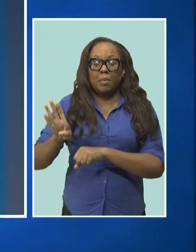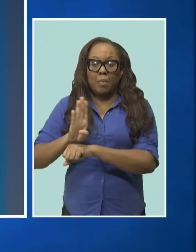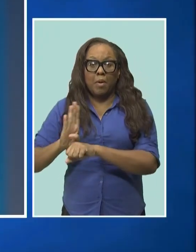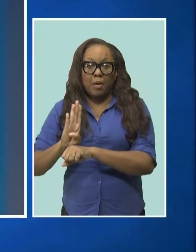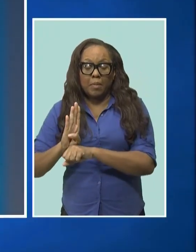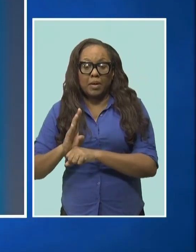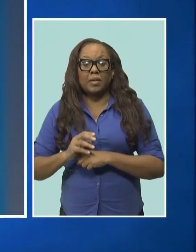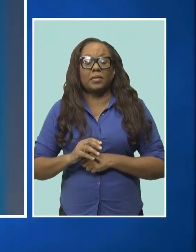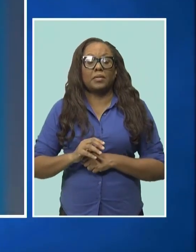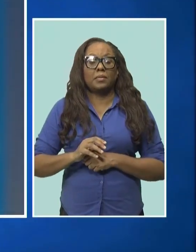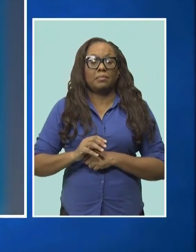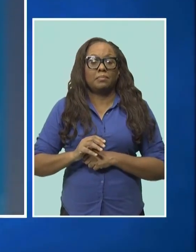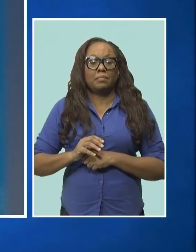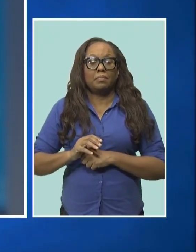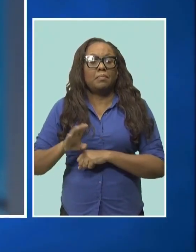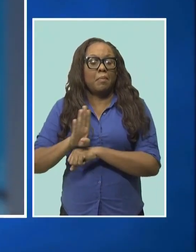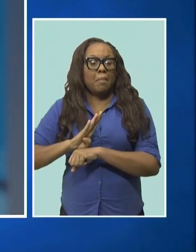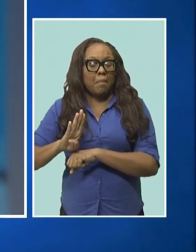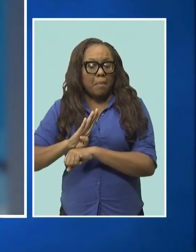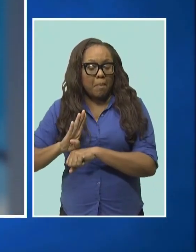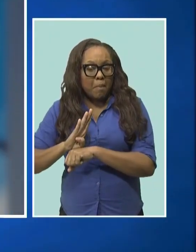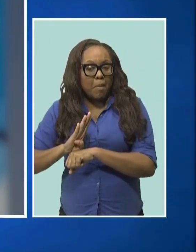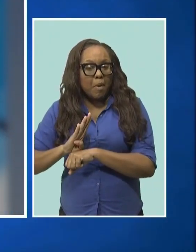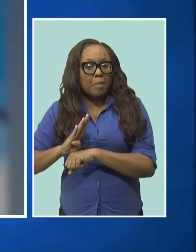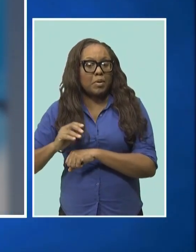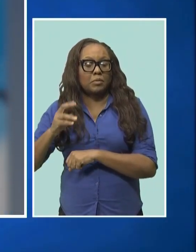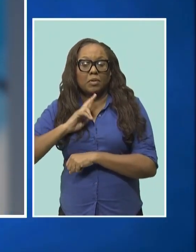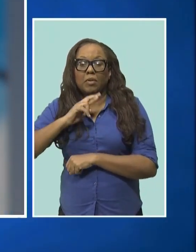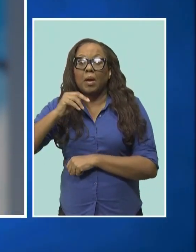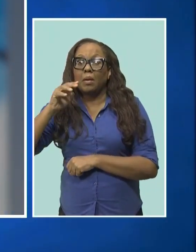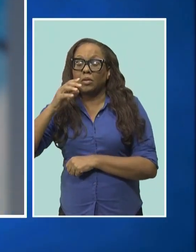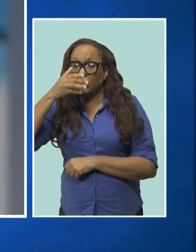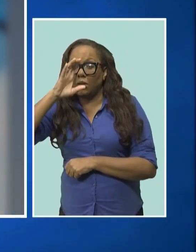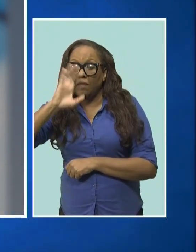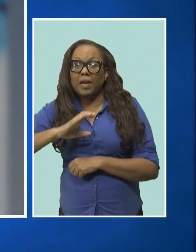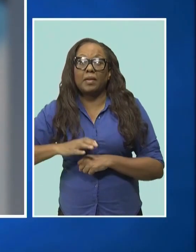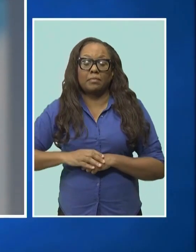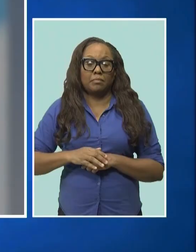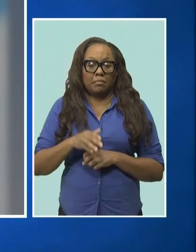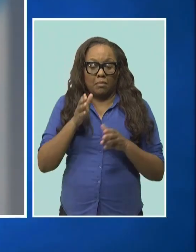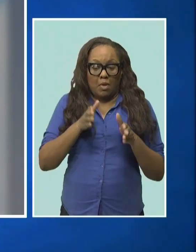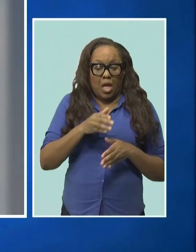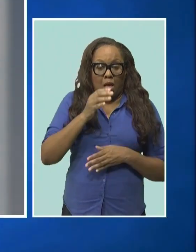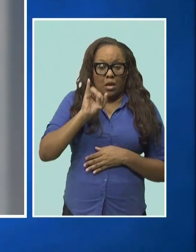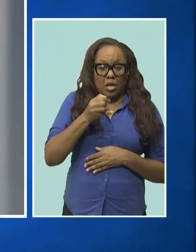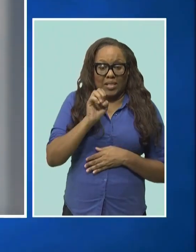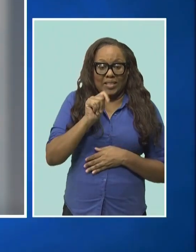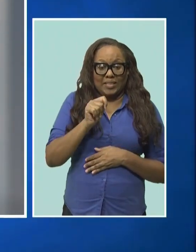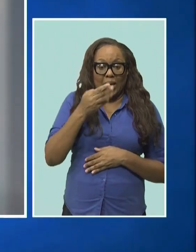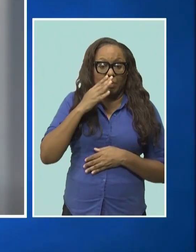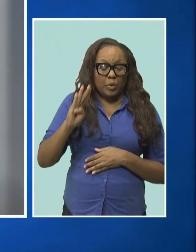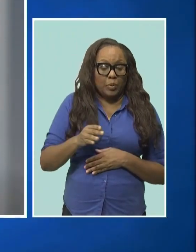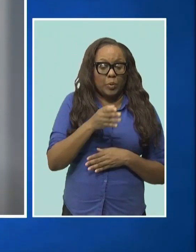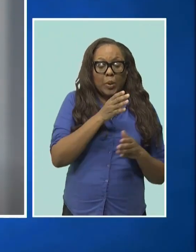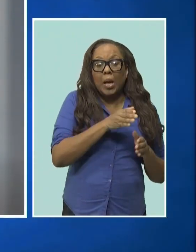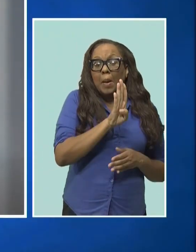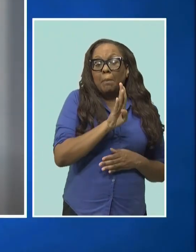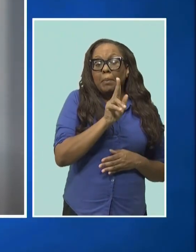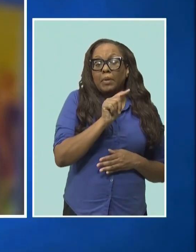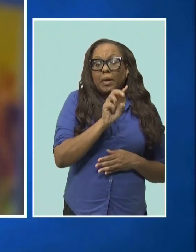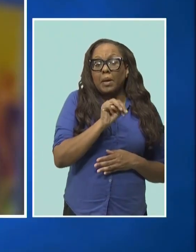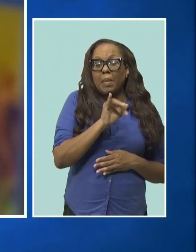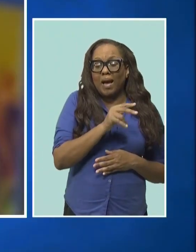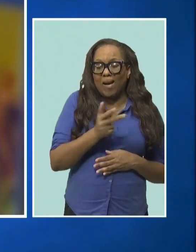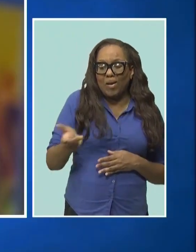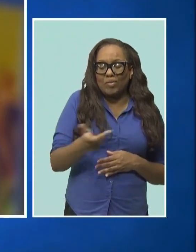Tourism Marketing Incorporated, BTMI, Export Barbados and JetBlue to make this lunch date possible. It was a